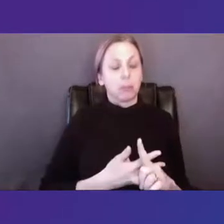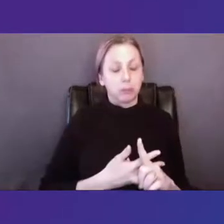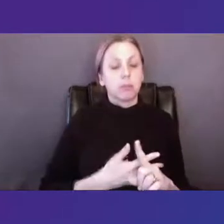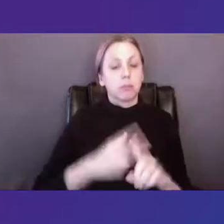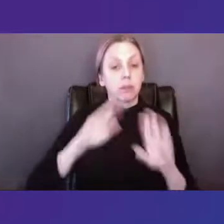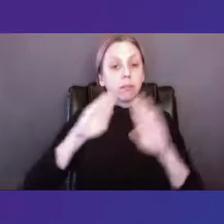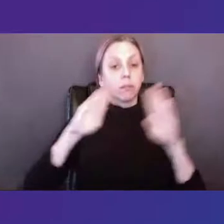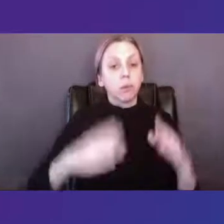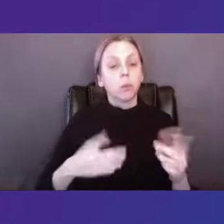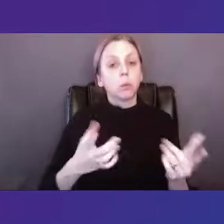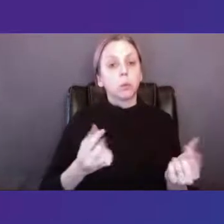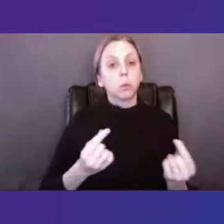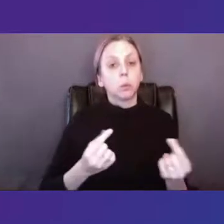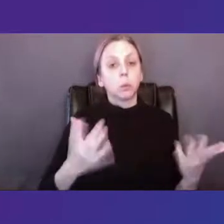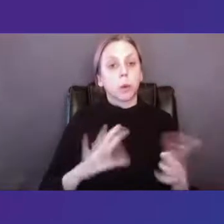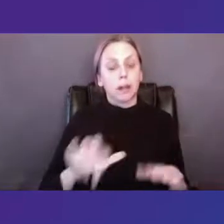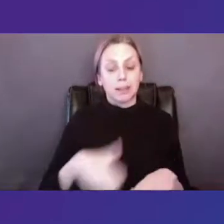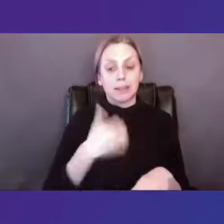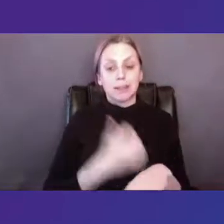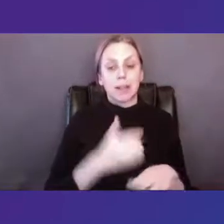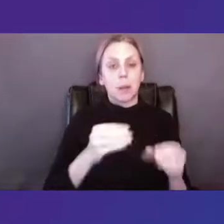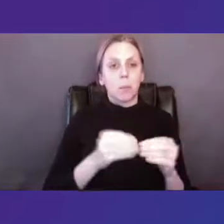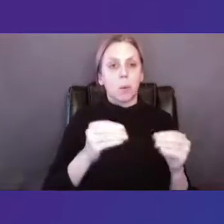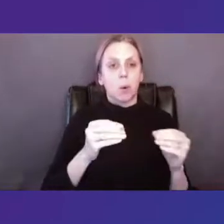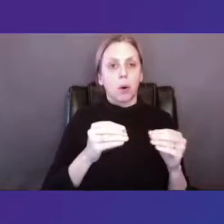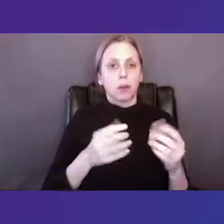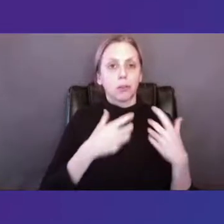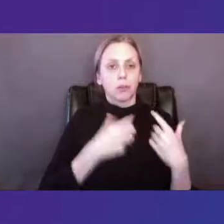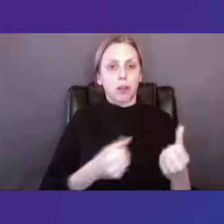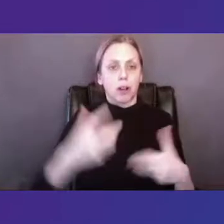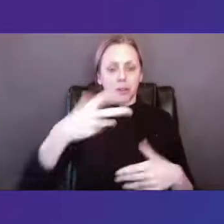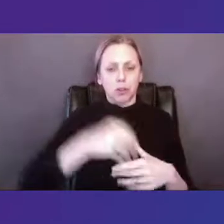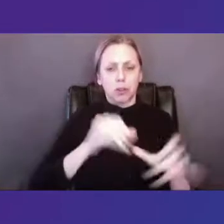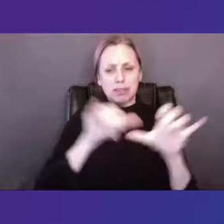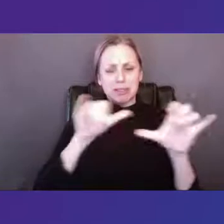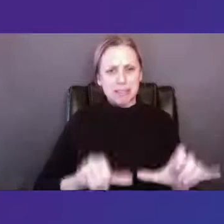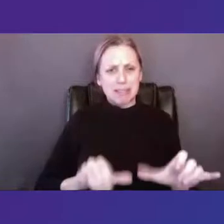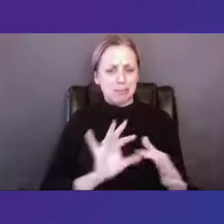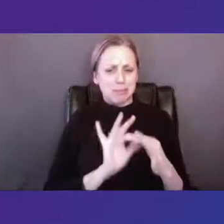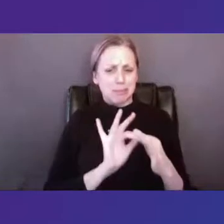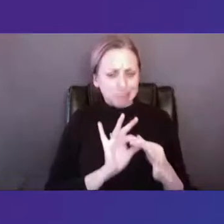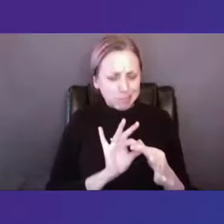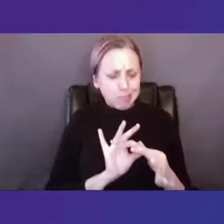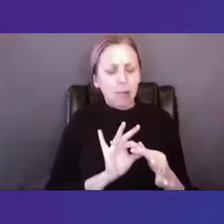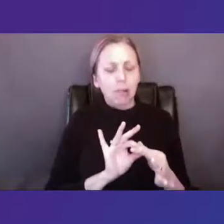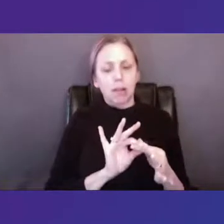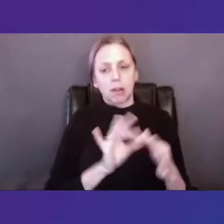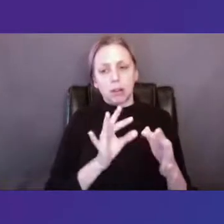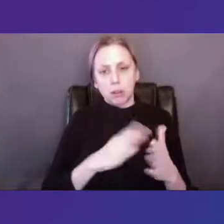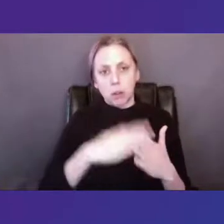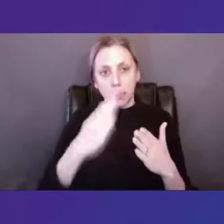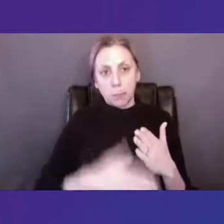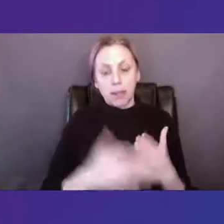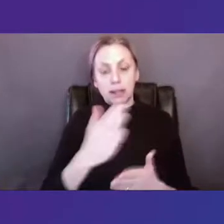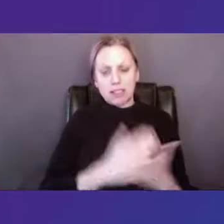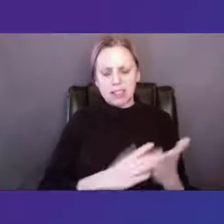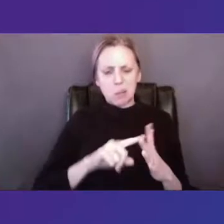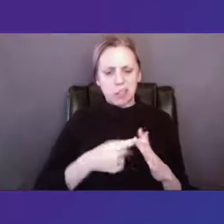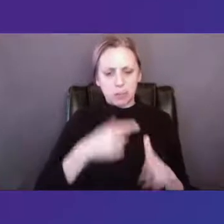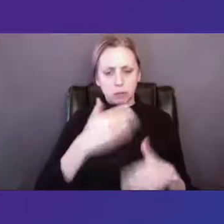our efforts on establishing stronger internal systems um completing some key grant making initiatives that we